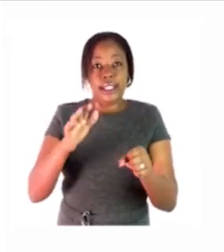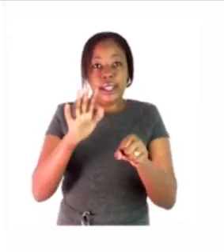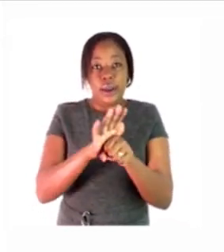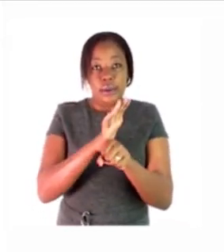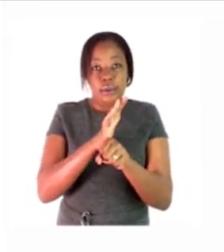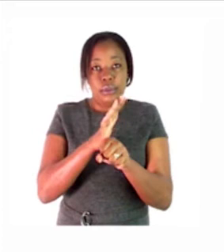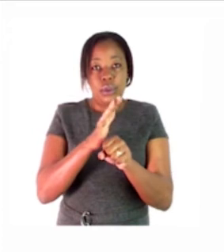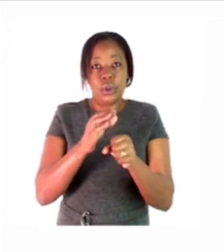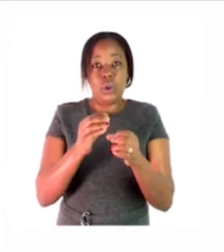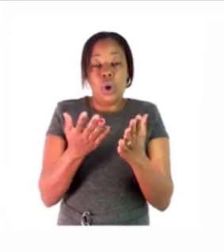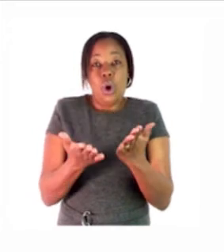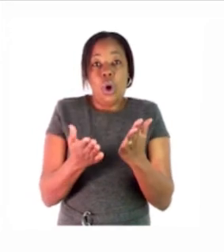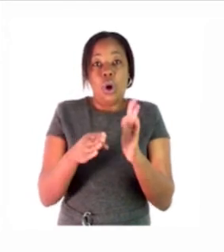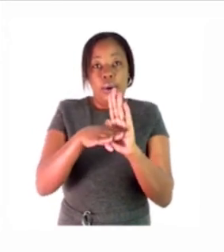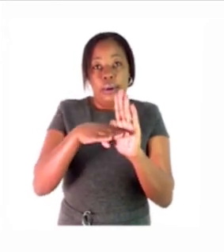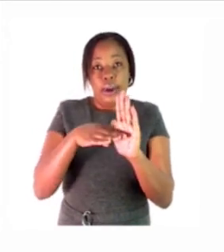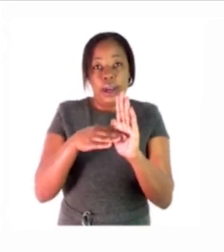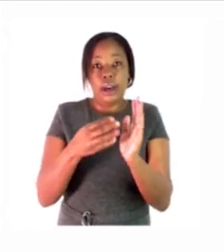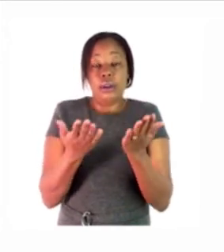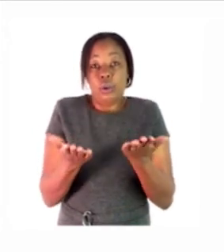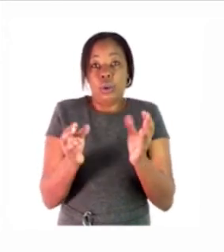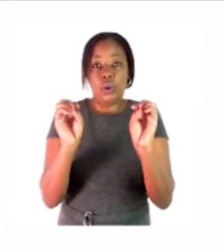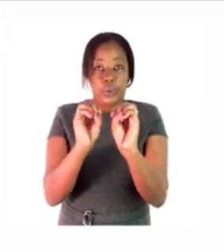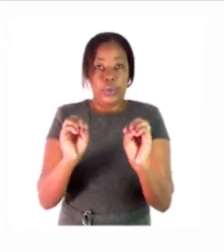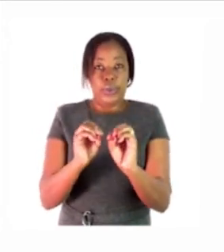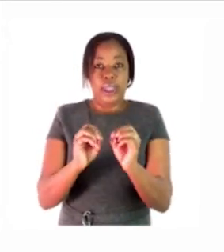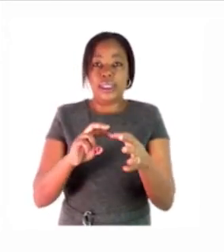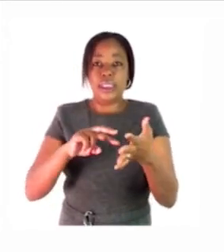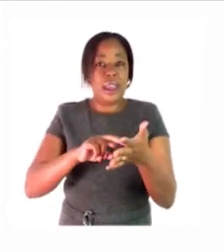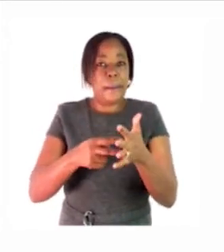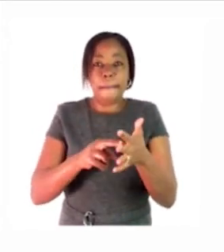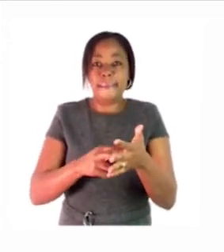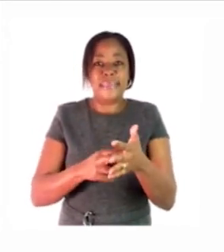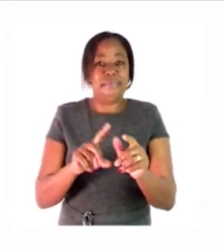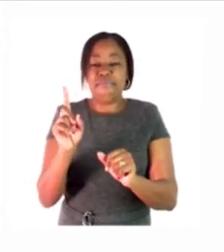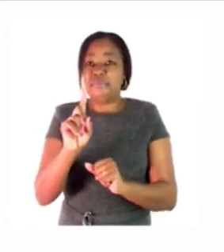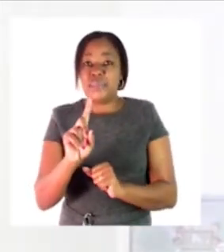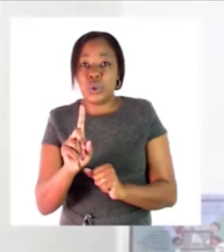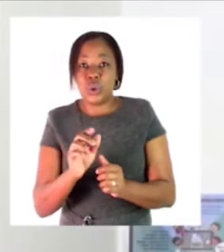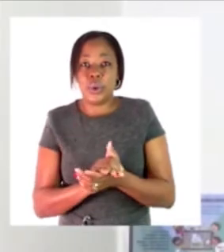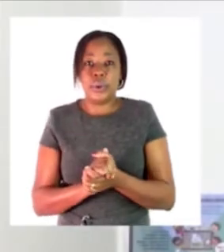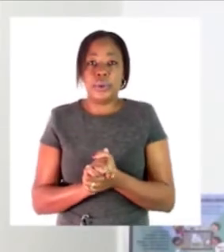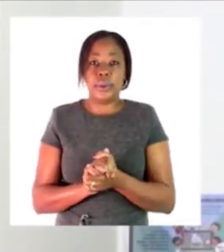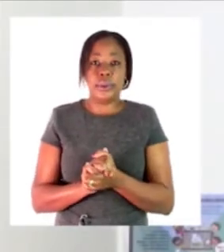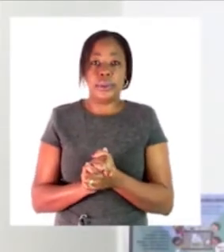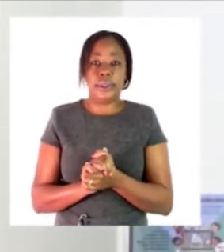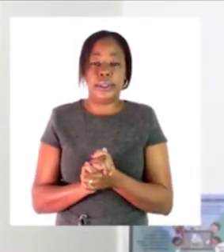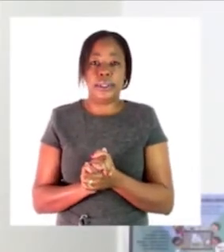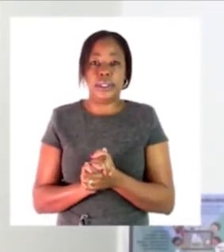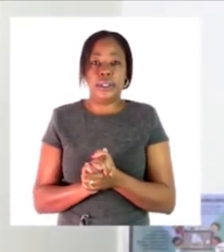or a glass is empty what does it mean i'm going to demonstrate for you to show you